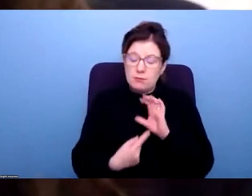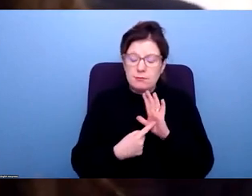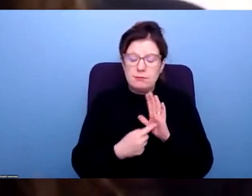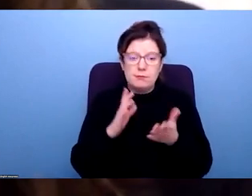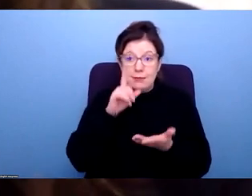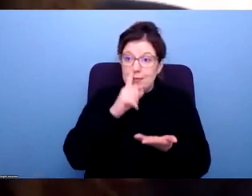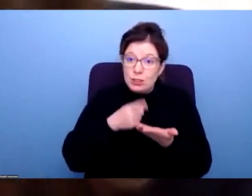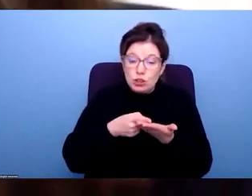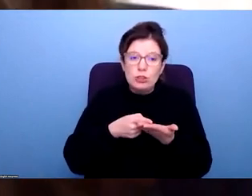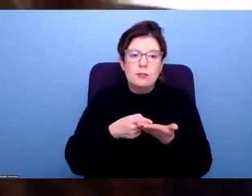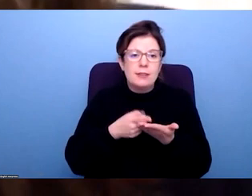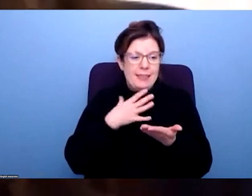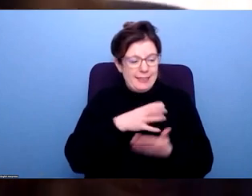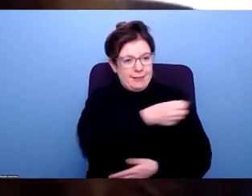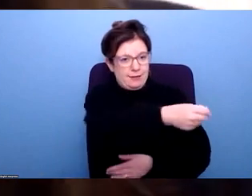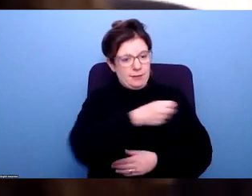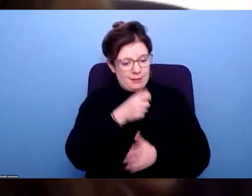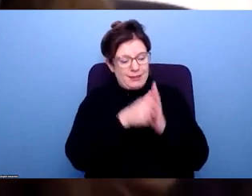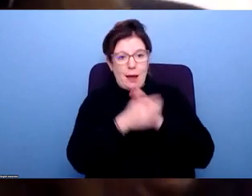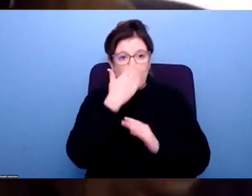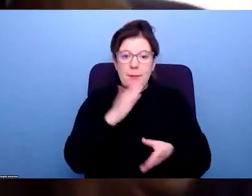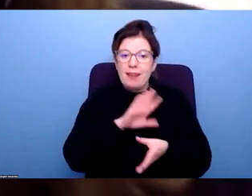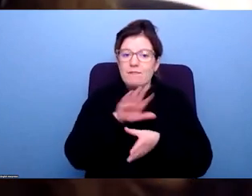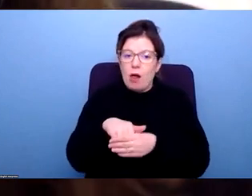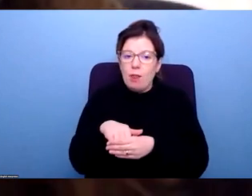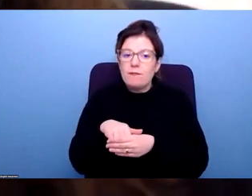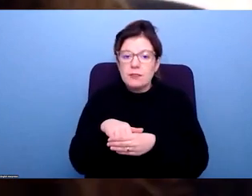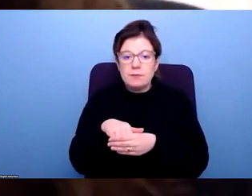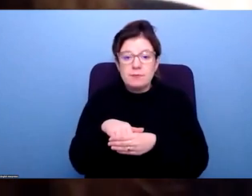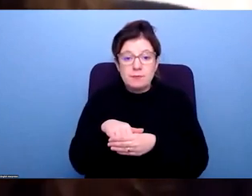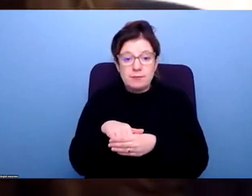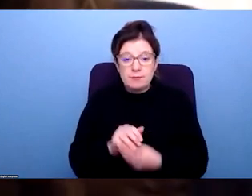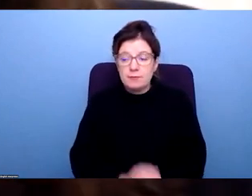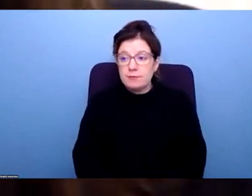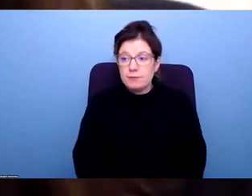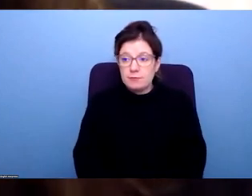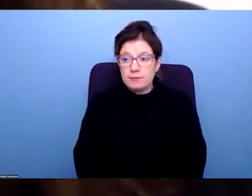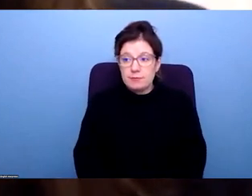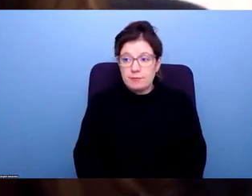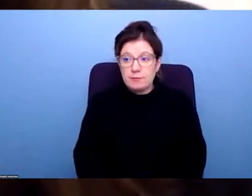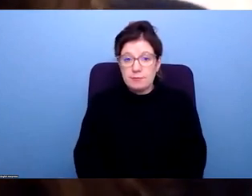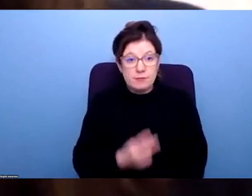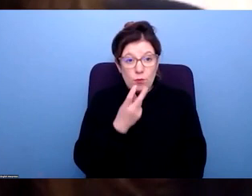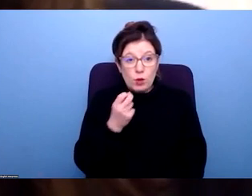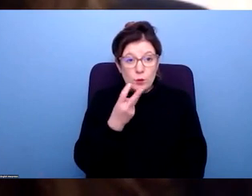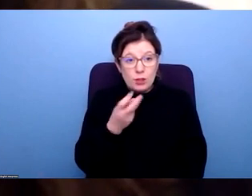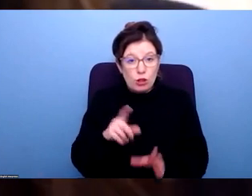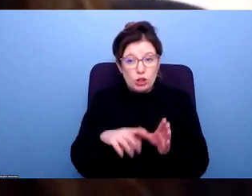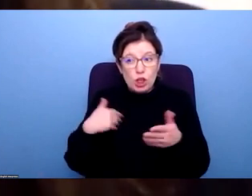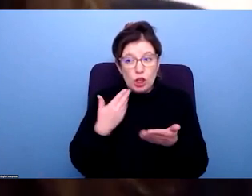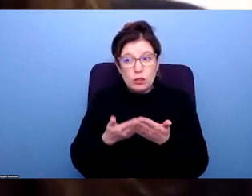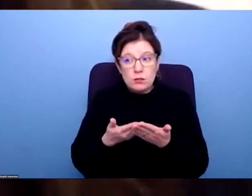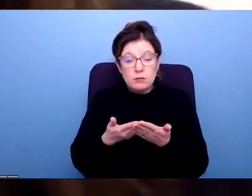policies will follow on from there. So that for me, and actually going back to your point around, you know, the last sort of 20, 30 years, I feel that